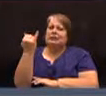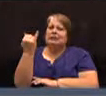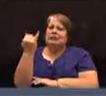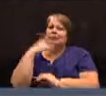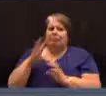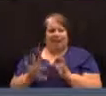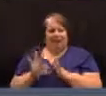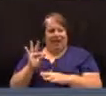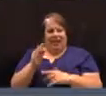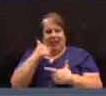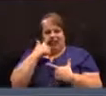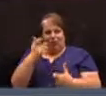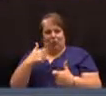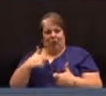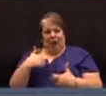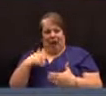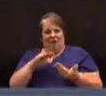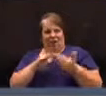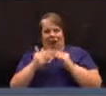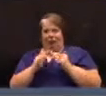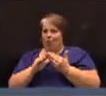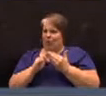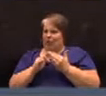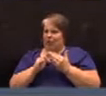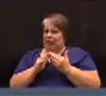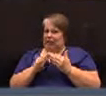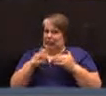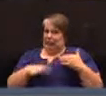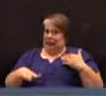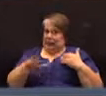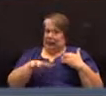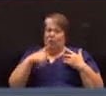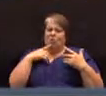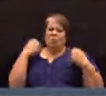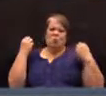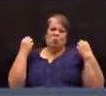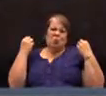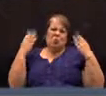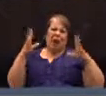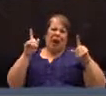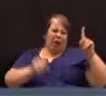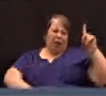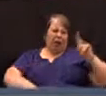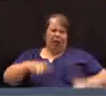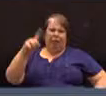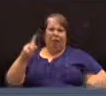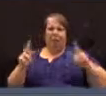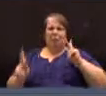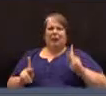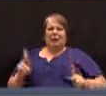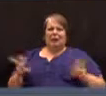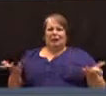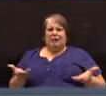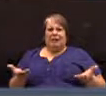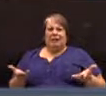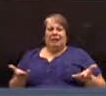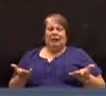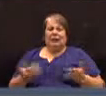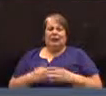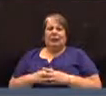it interesting that we have a community that has so many diversified people that have